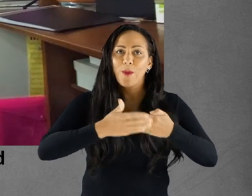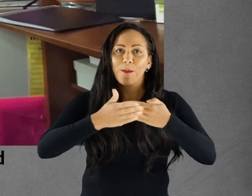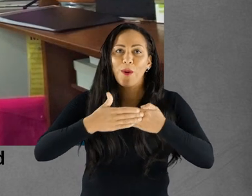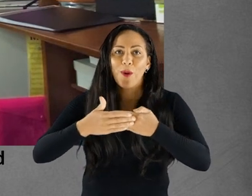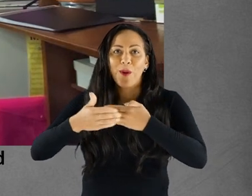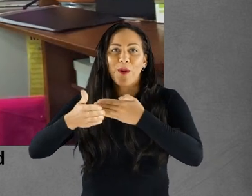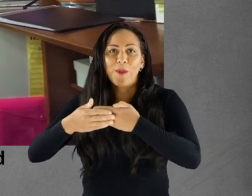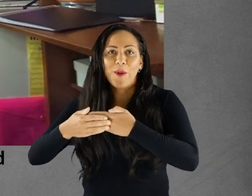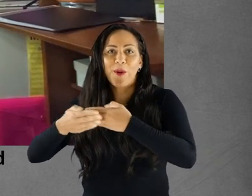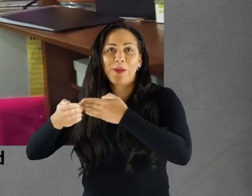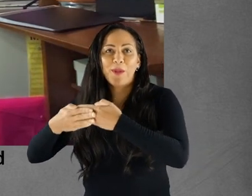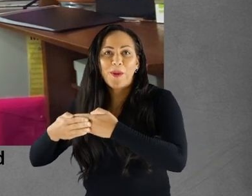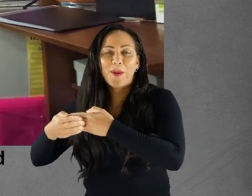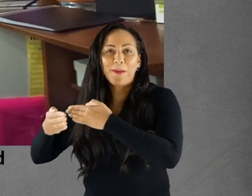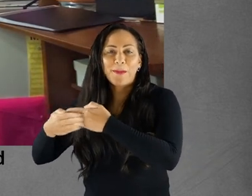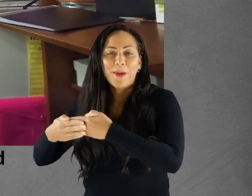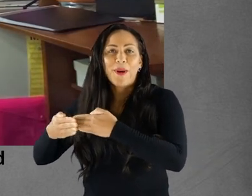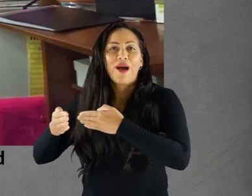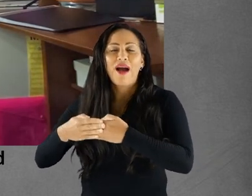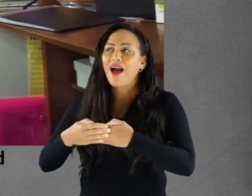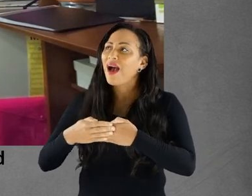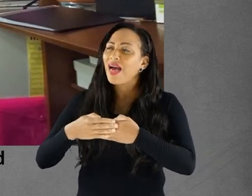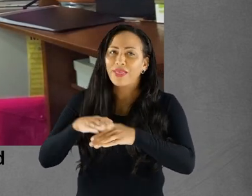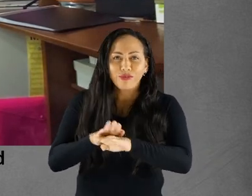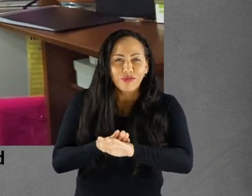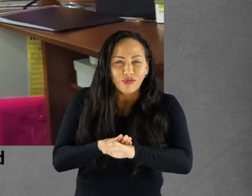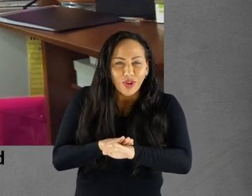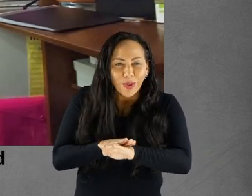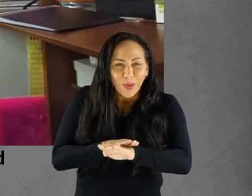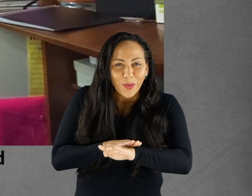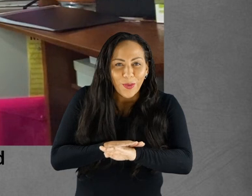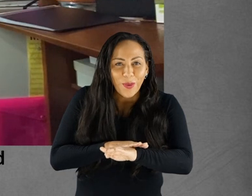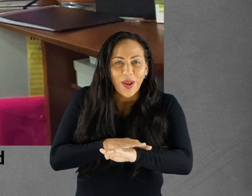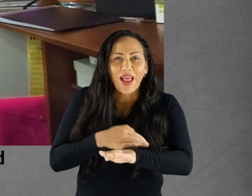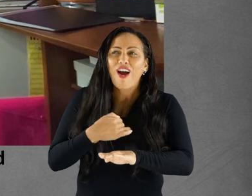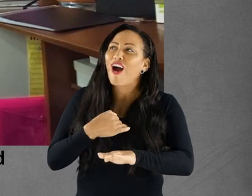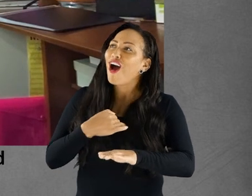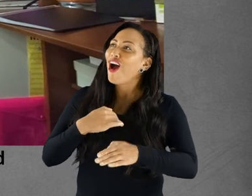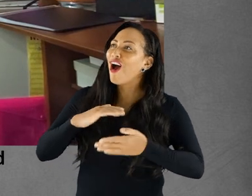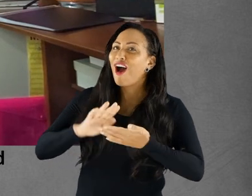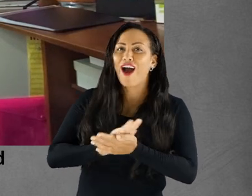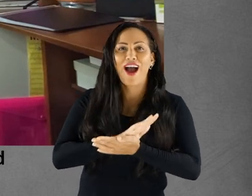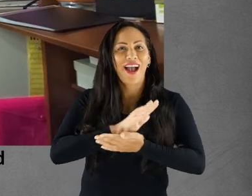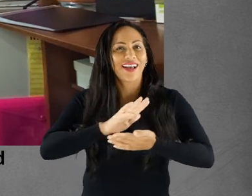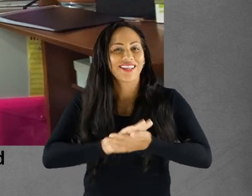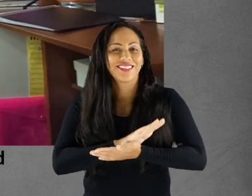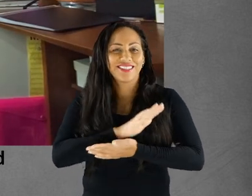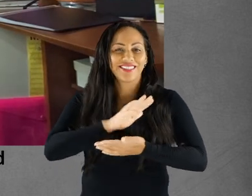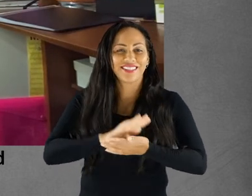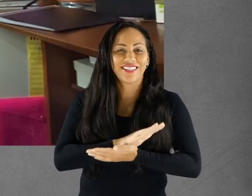slowly slowly I began to enjoy it because I could see